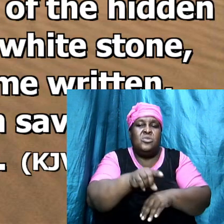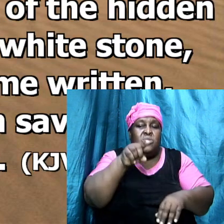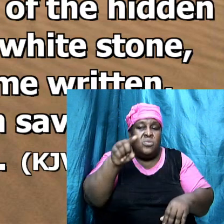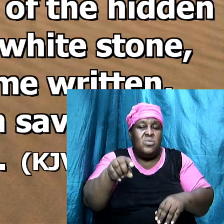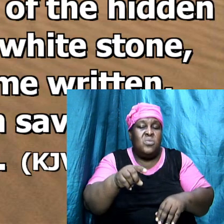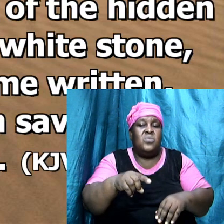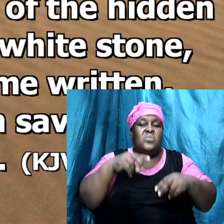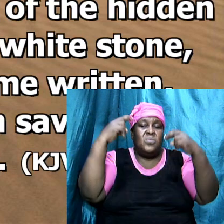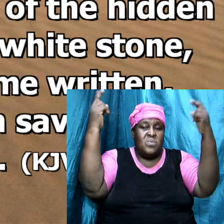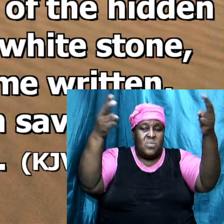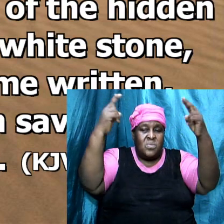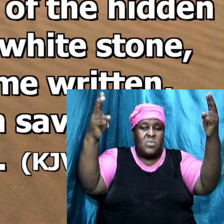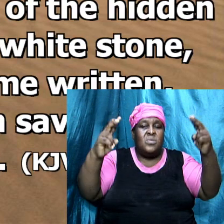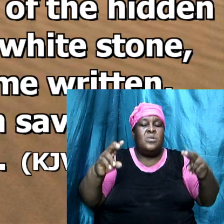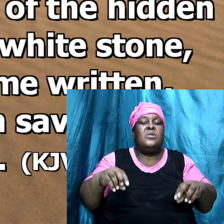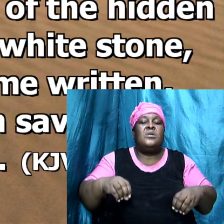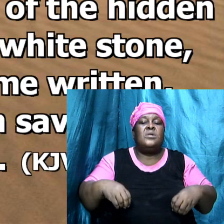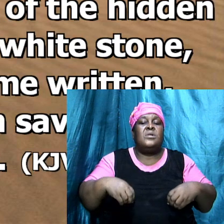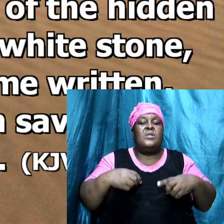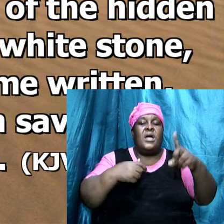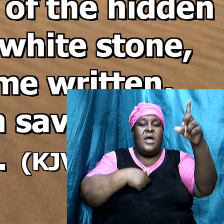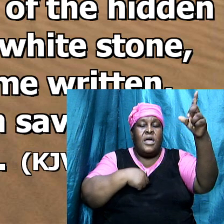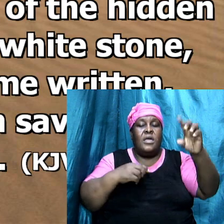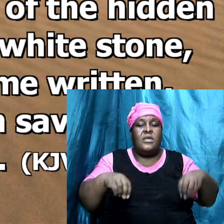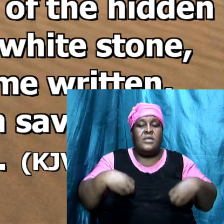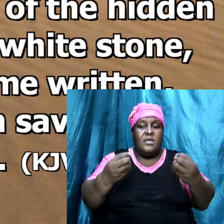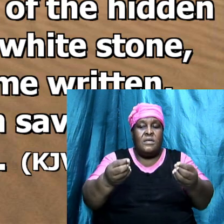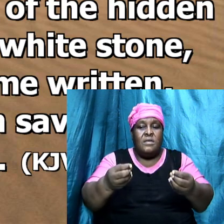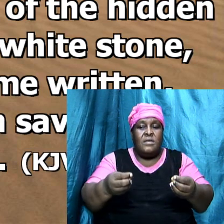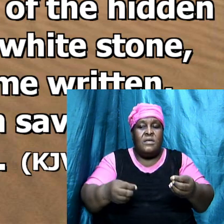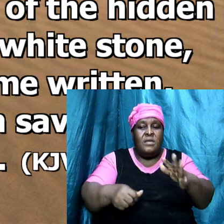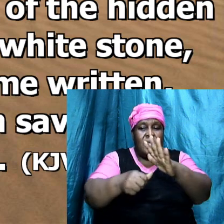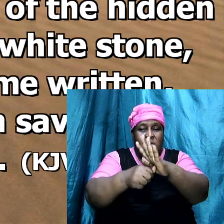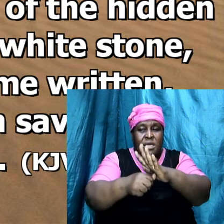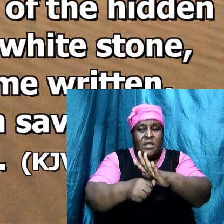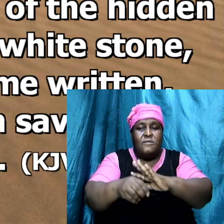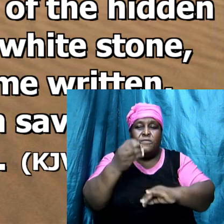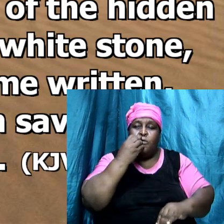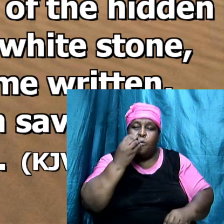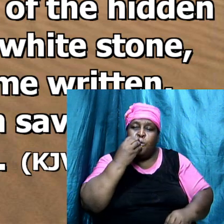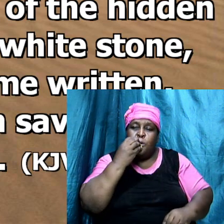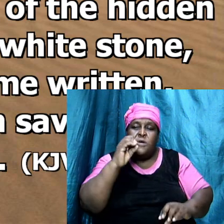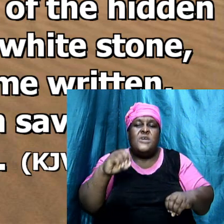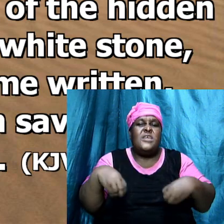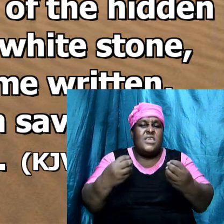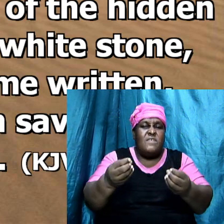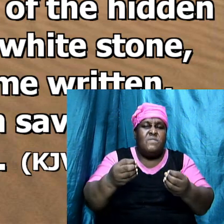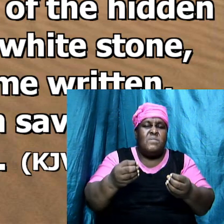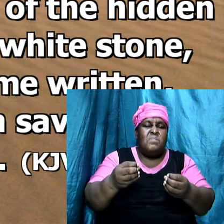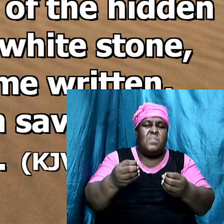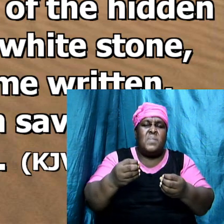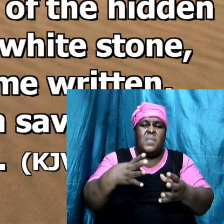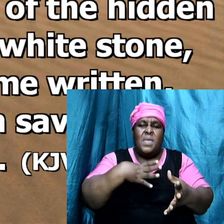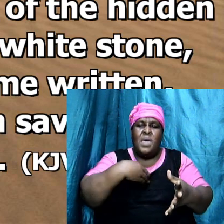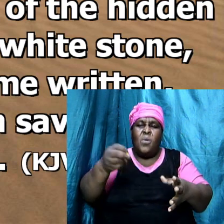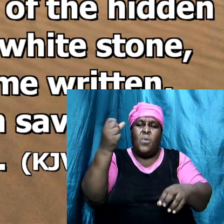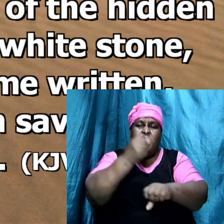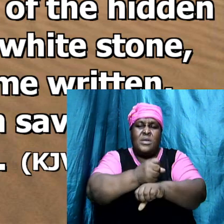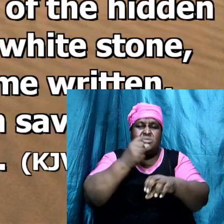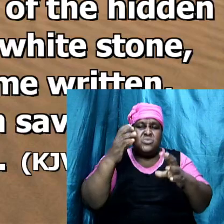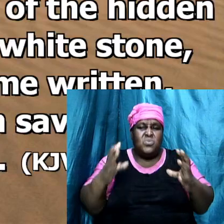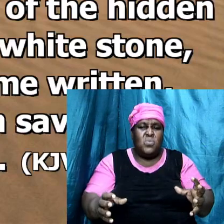overcometh will I give to it of the hidden manna, and will give him a white stone, in